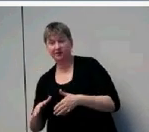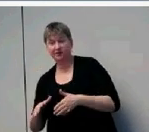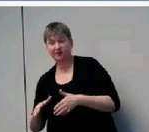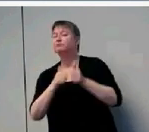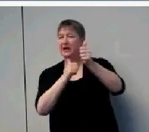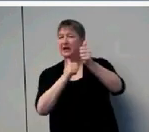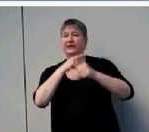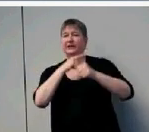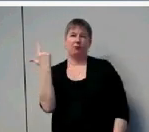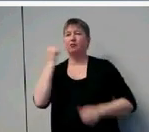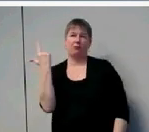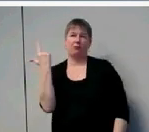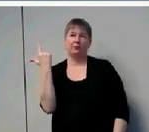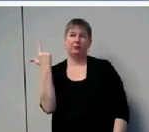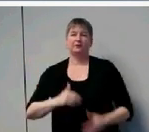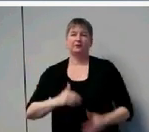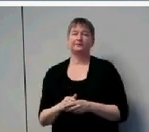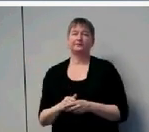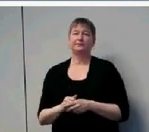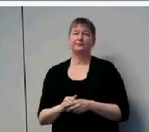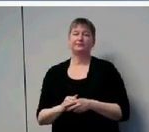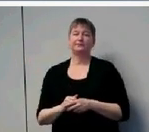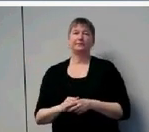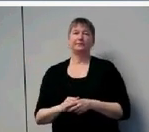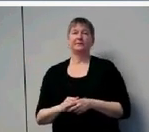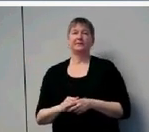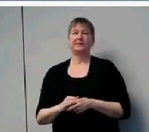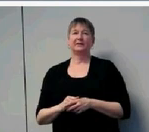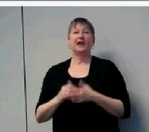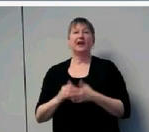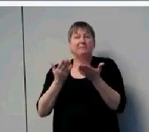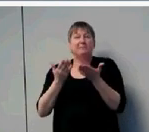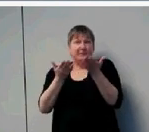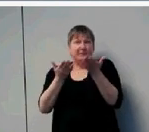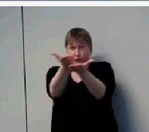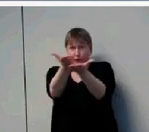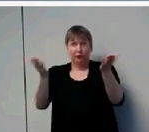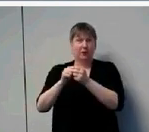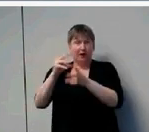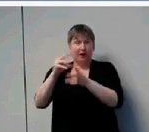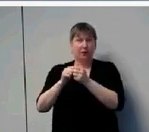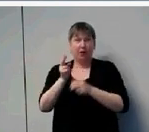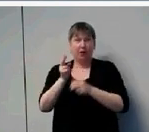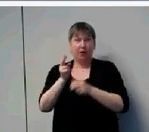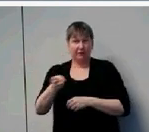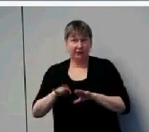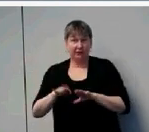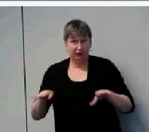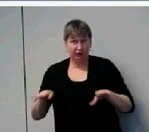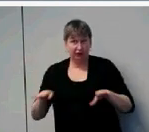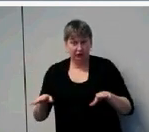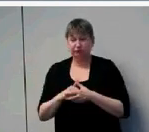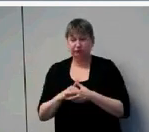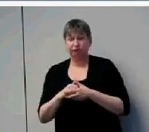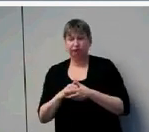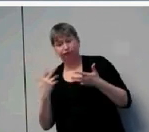I'd like to argue that you've probably seen in practice, but degree of hearing loss just doesn't explain it all. That's what